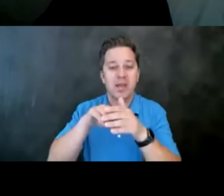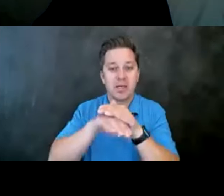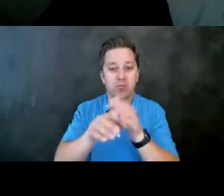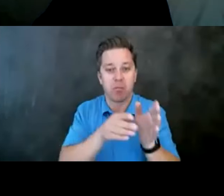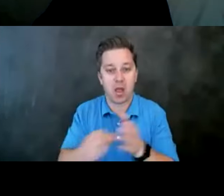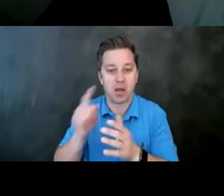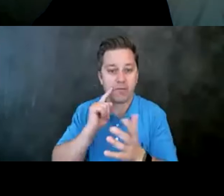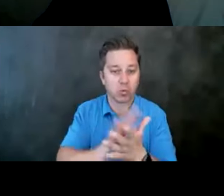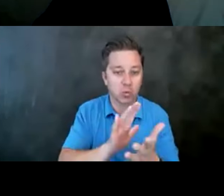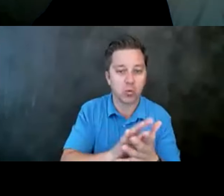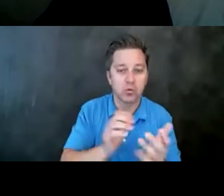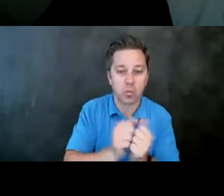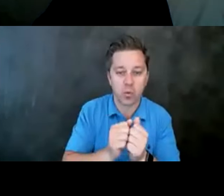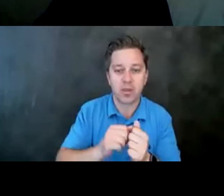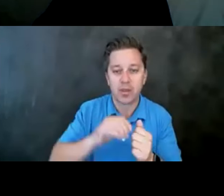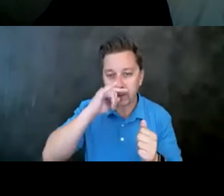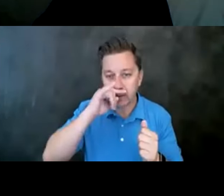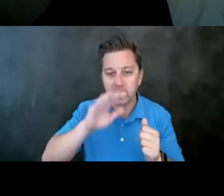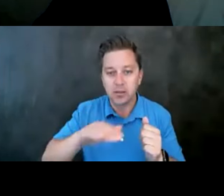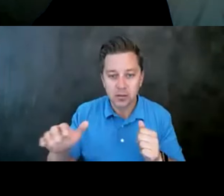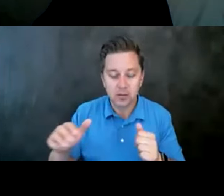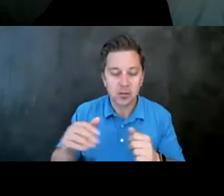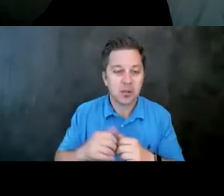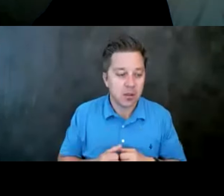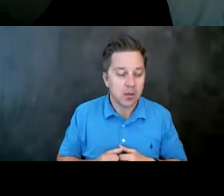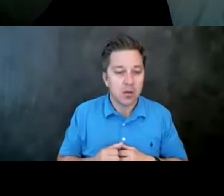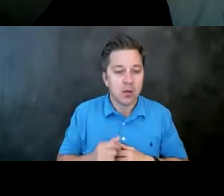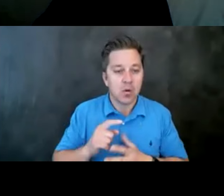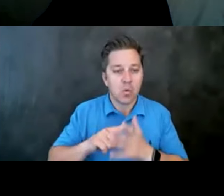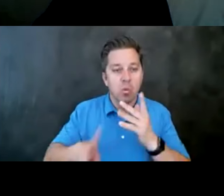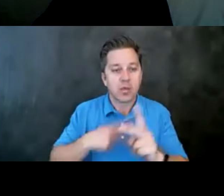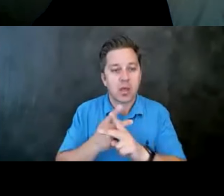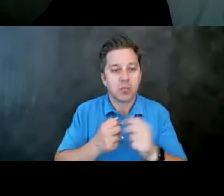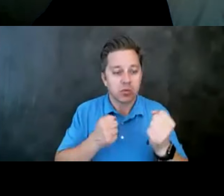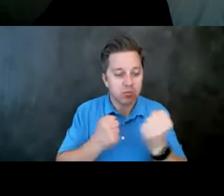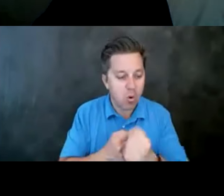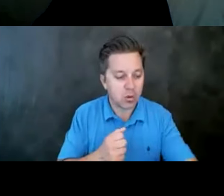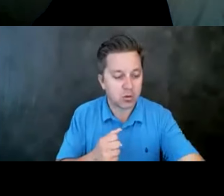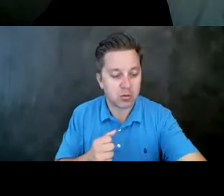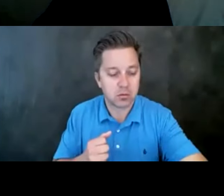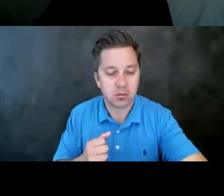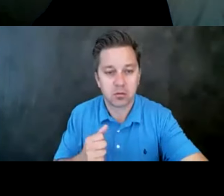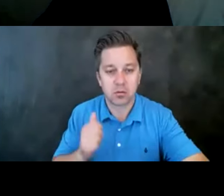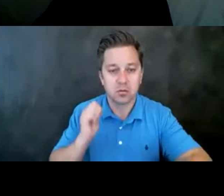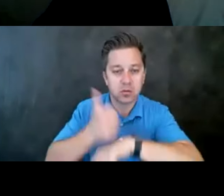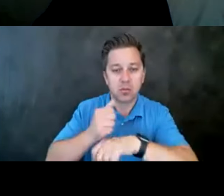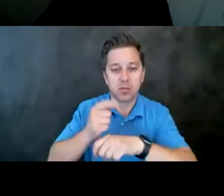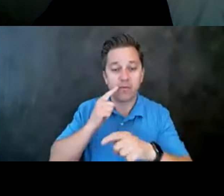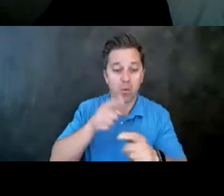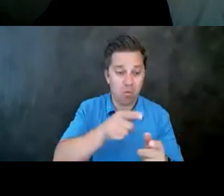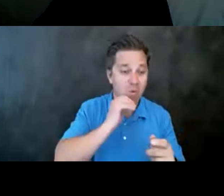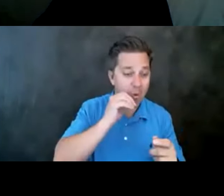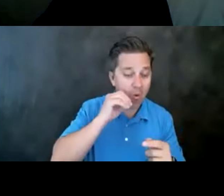minors, appropriate thing to pursue? Uh, what type of supports are in place or at home or in the communities